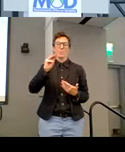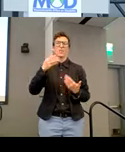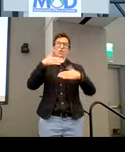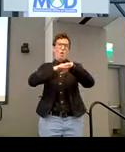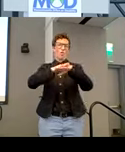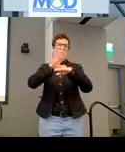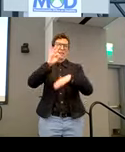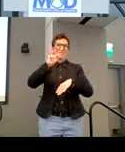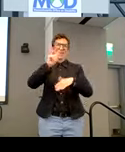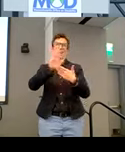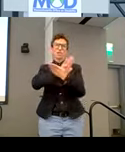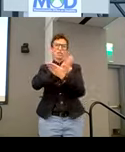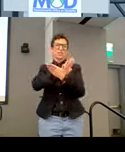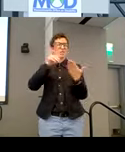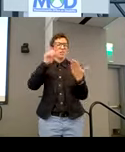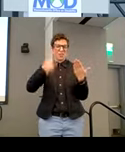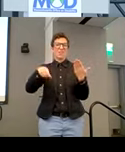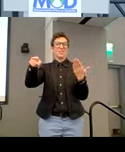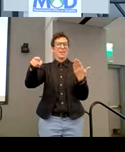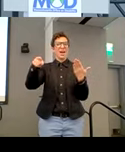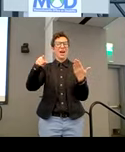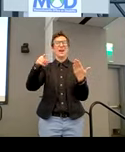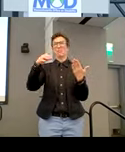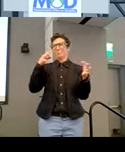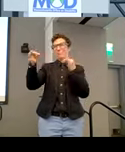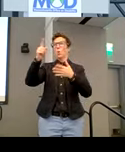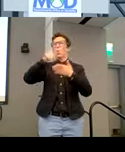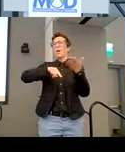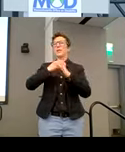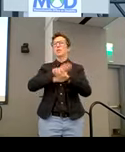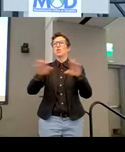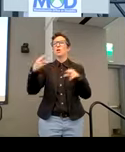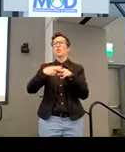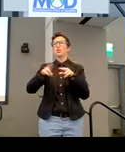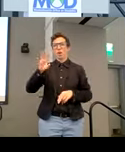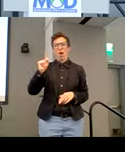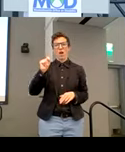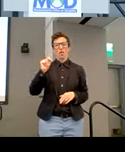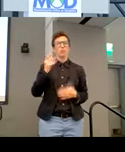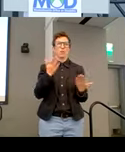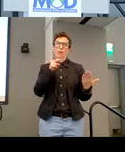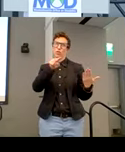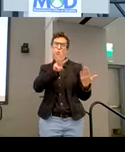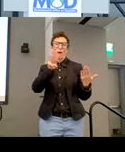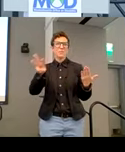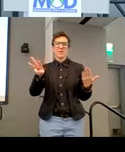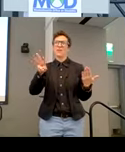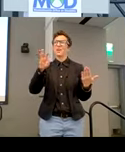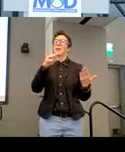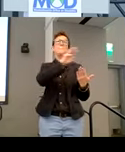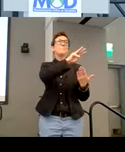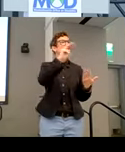is one. And that hasn't happened in what I've seen in Massachusetts, which is why it was so easy to put together a talk highlighting your successes.